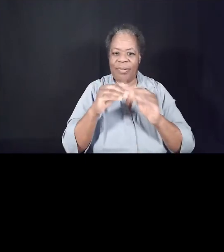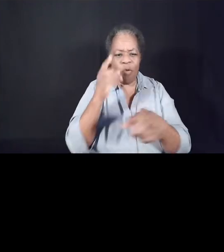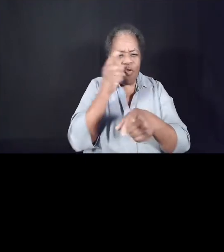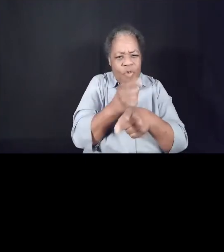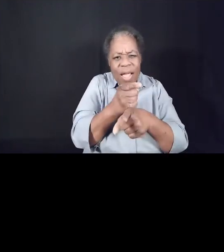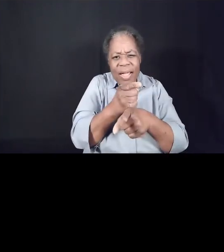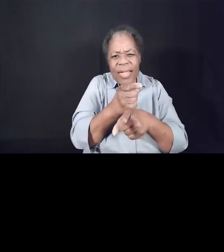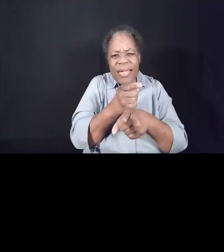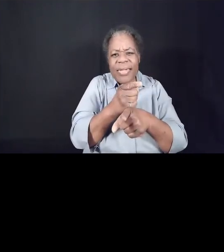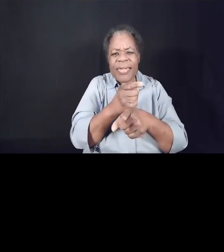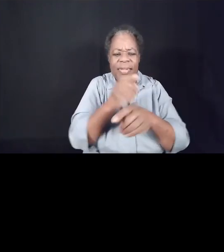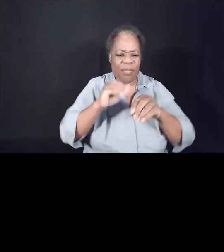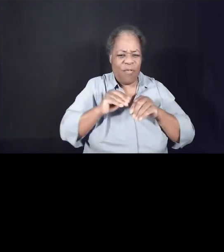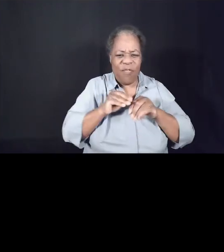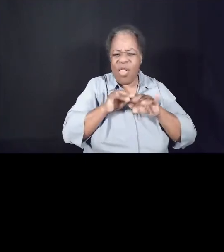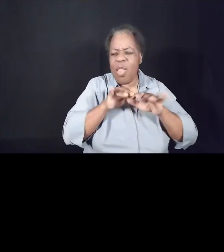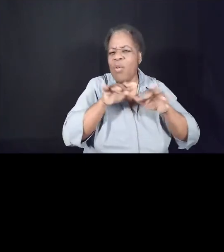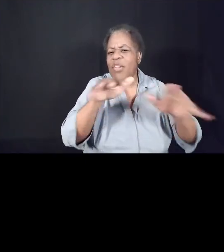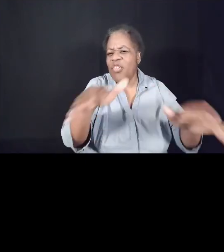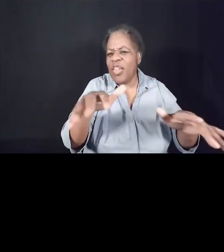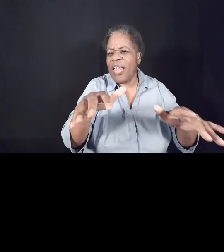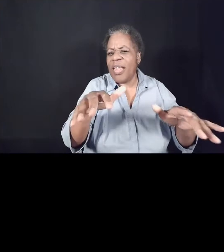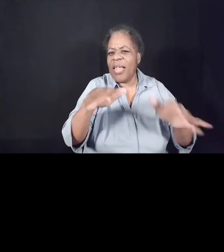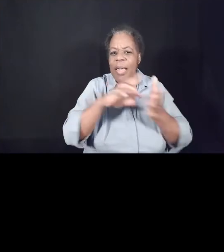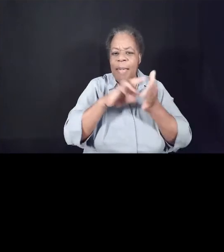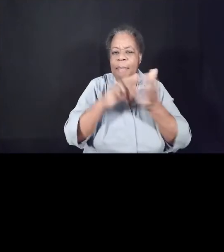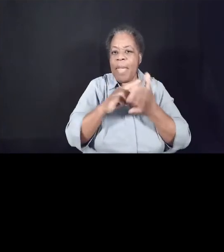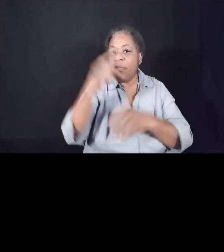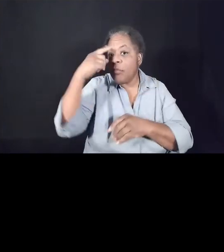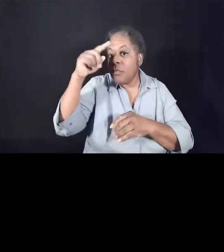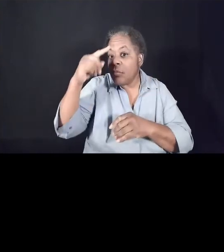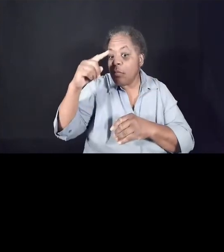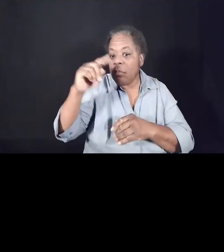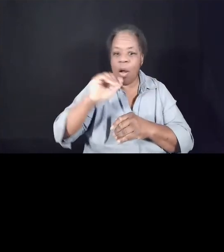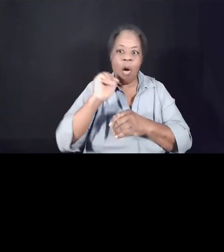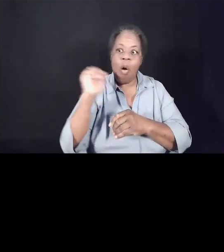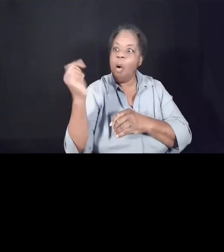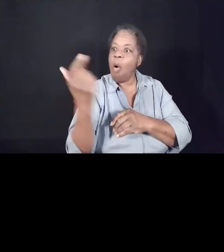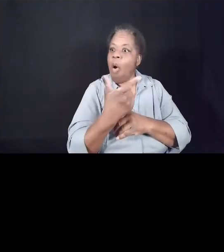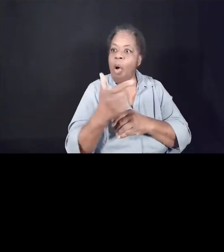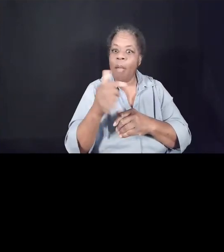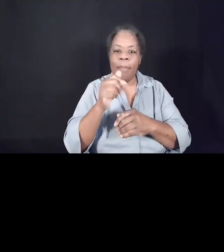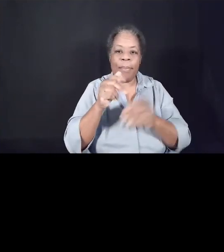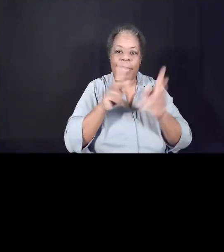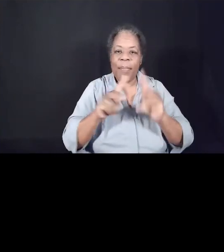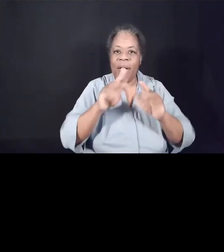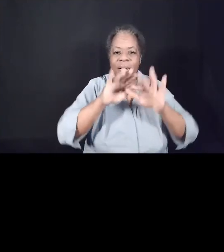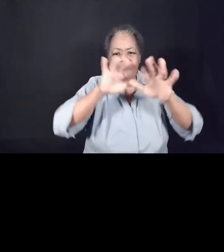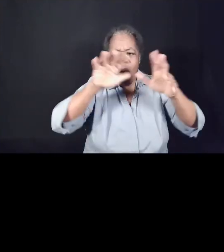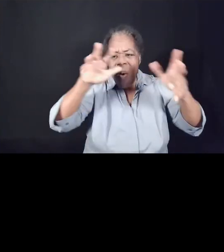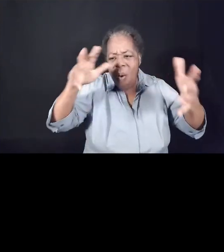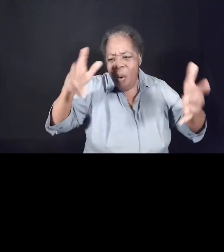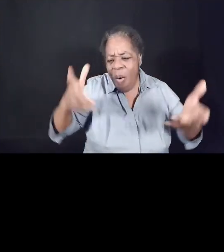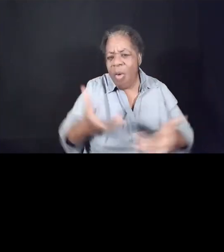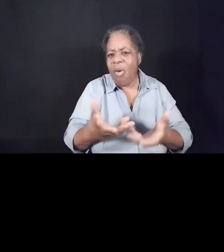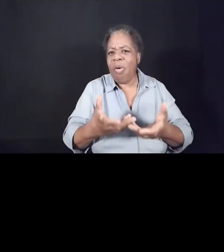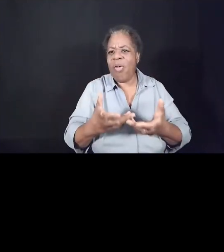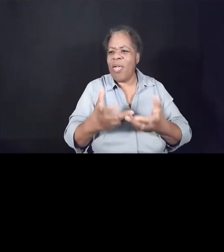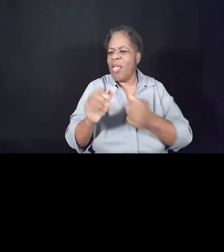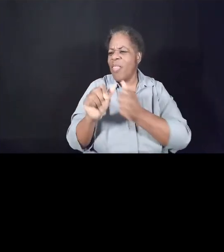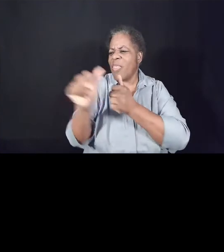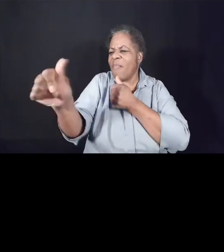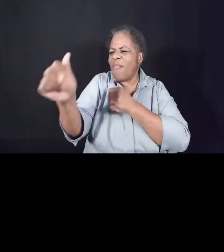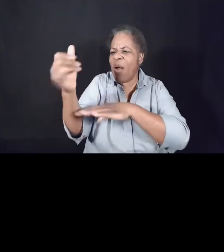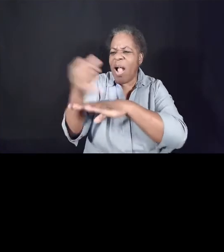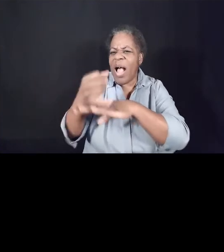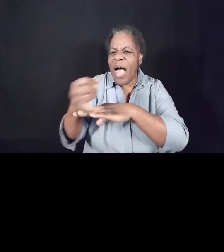flourishing was meant for all people. For the whole earth, Isaiah says. Even the distant islands, he says. In other words,